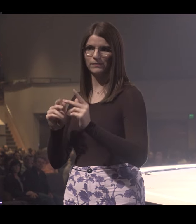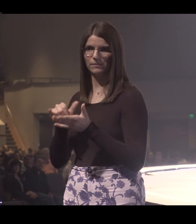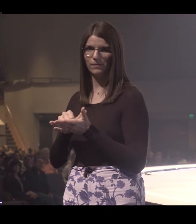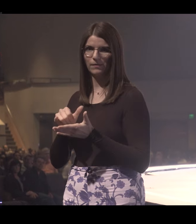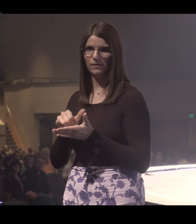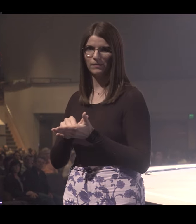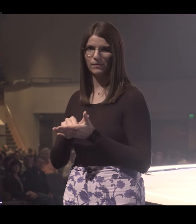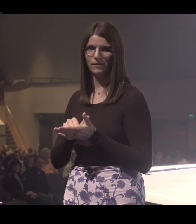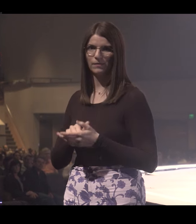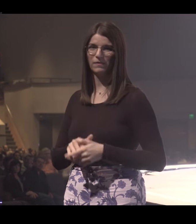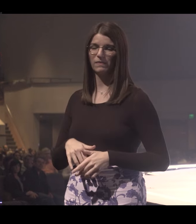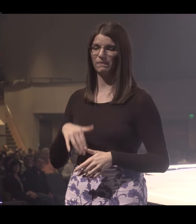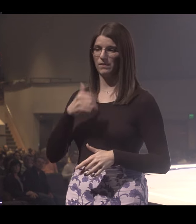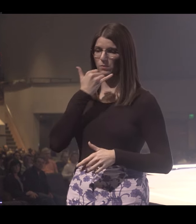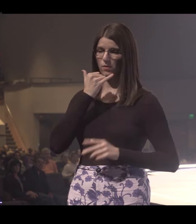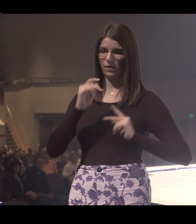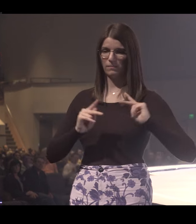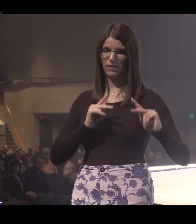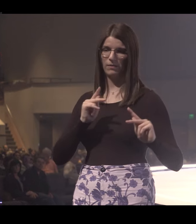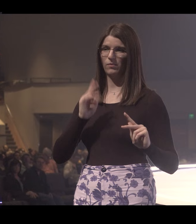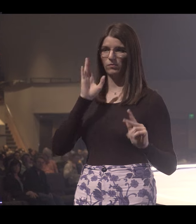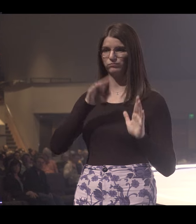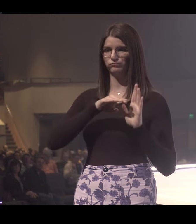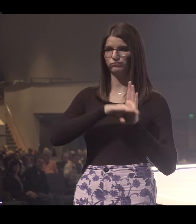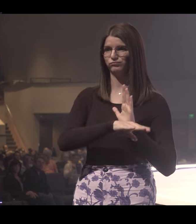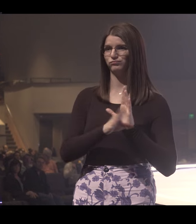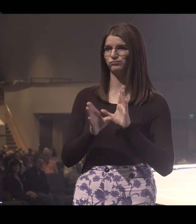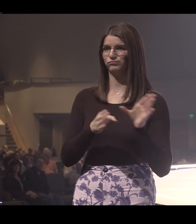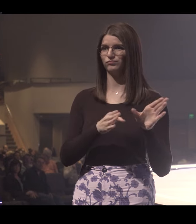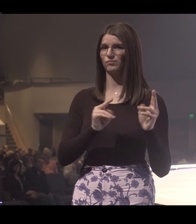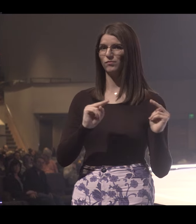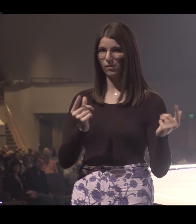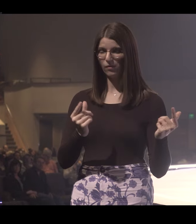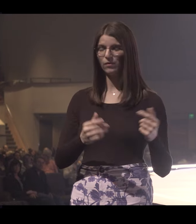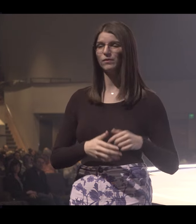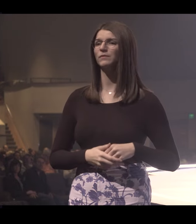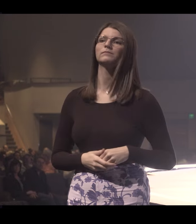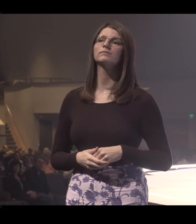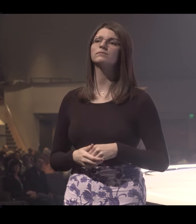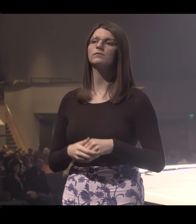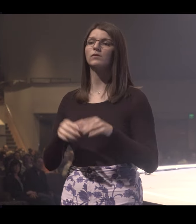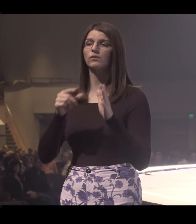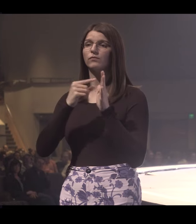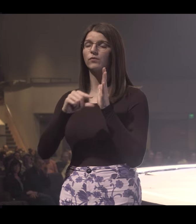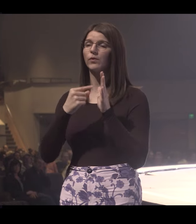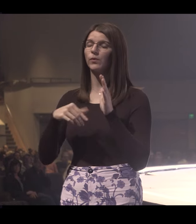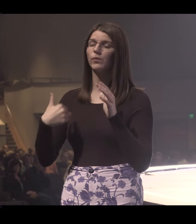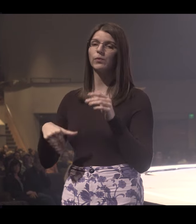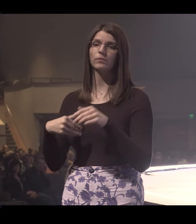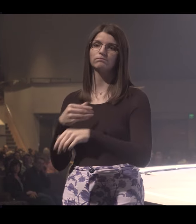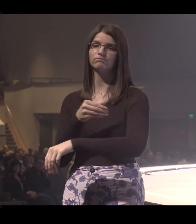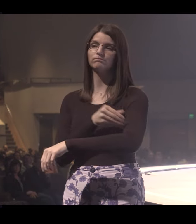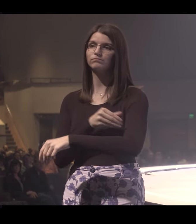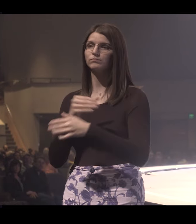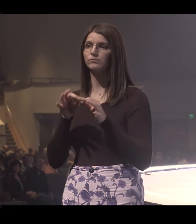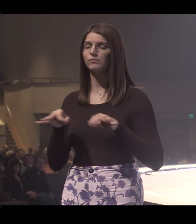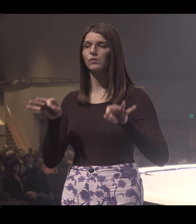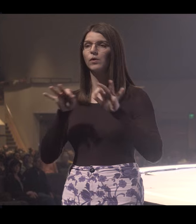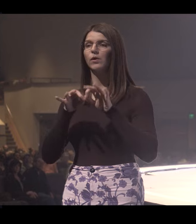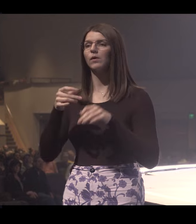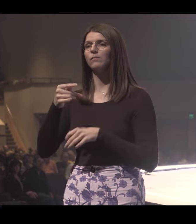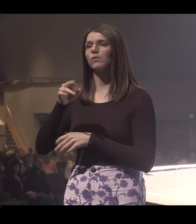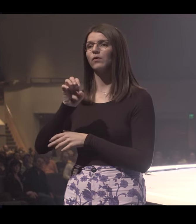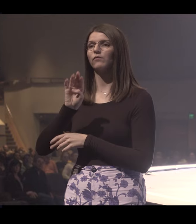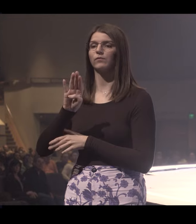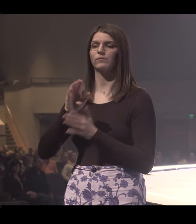people. The wrong people around you will just drag you, drag you that way. And that's why the last part of this verse is such a really big deal. Proverbs